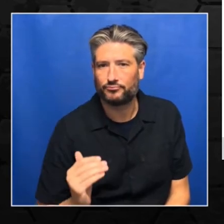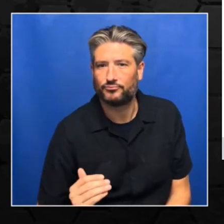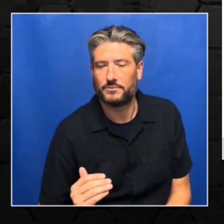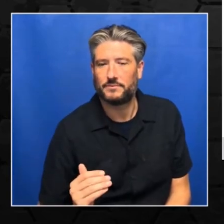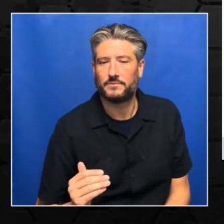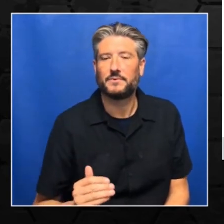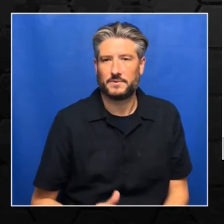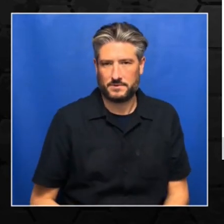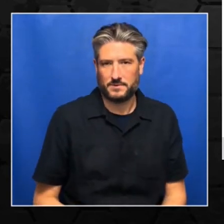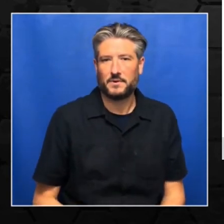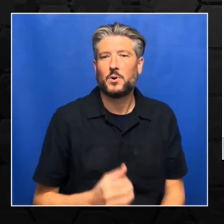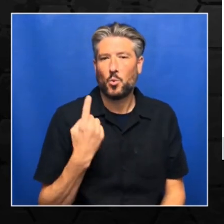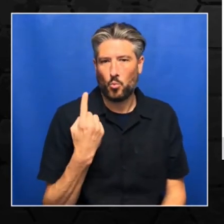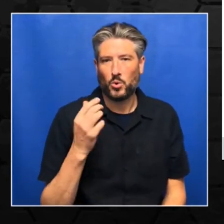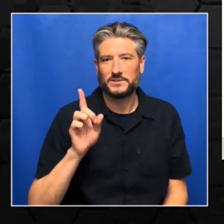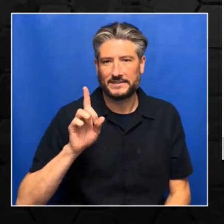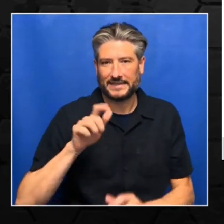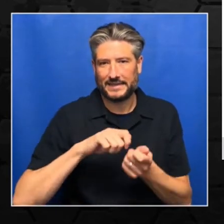in one dimension.